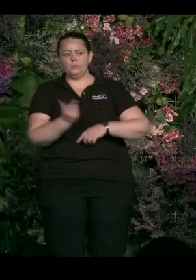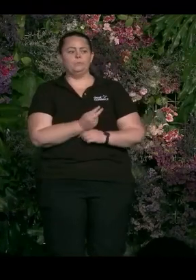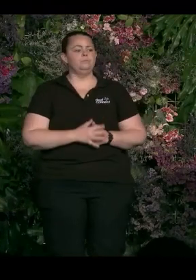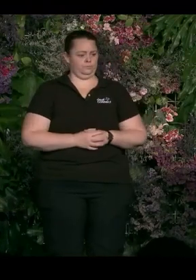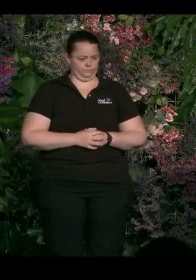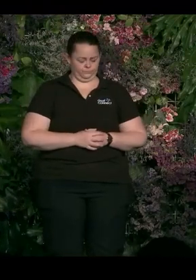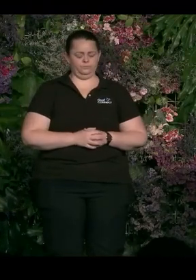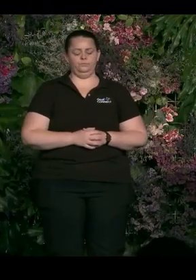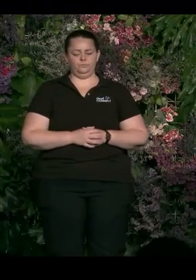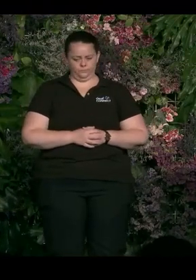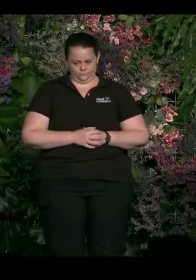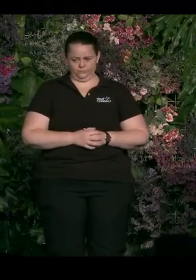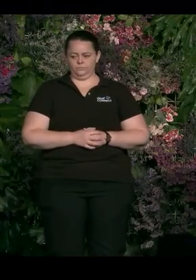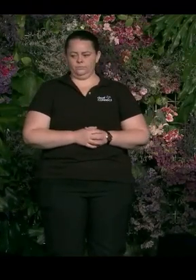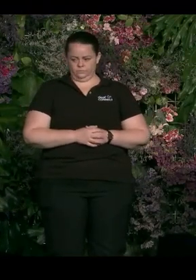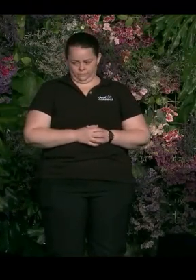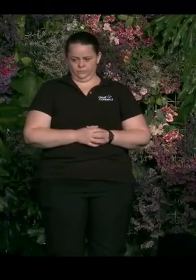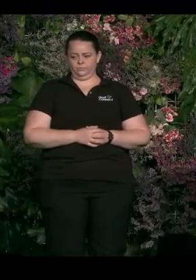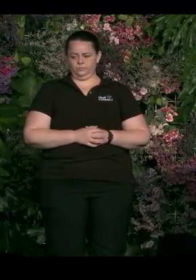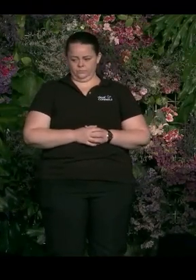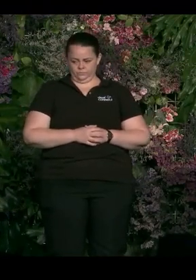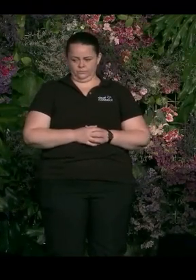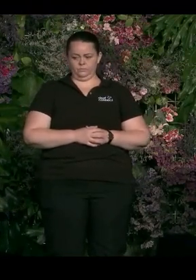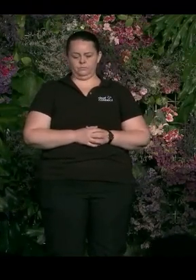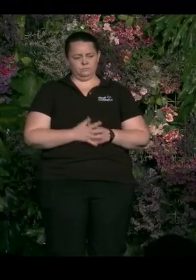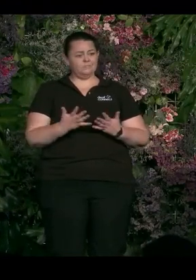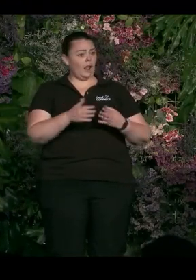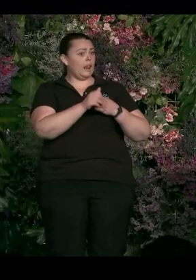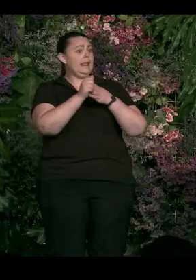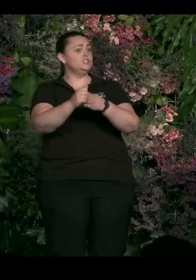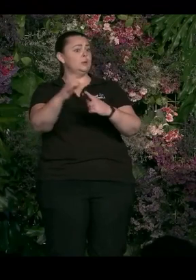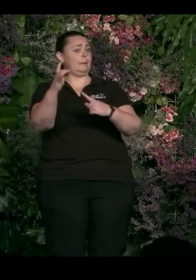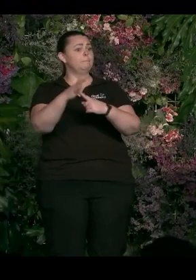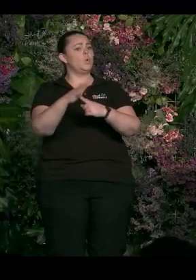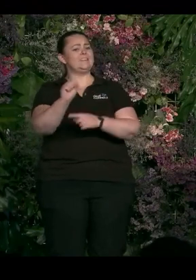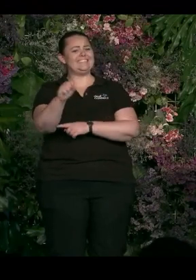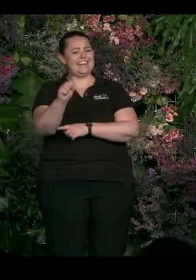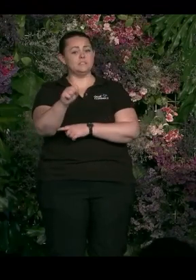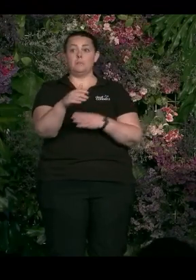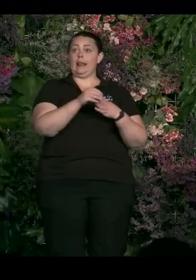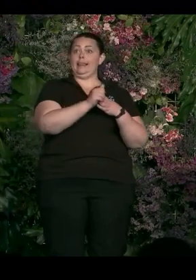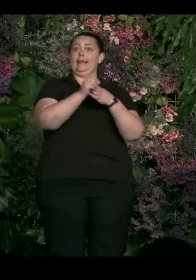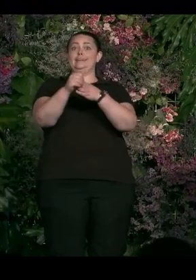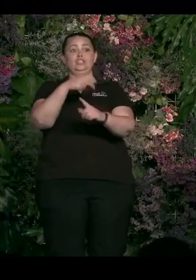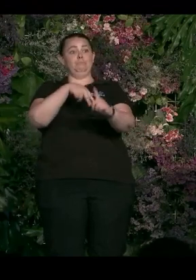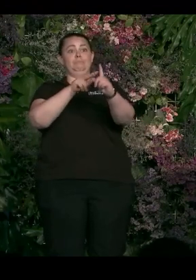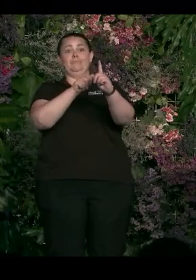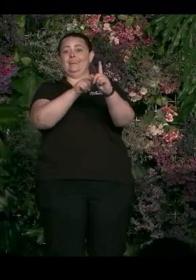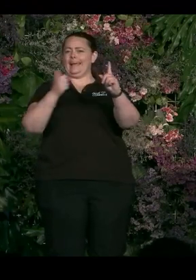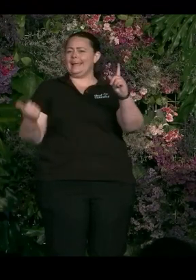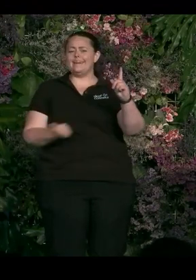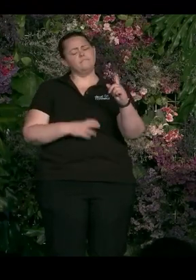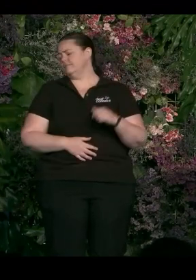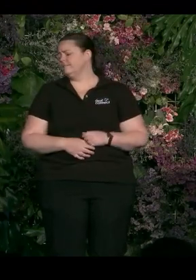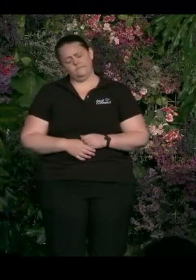I suppose the first thing I'd say is that leadership's important, but it's not enough. So I love seeing diverse leaders